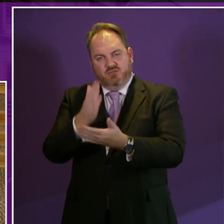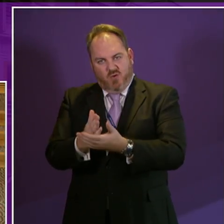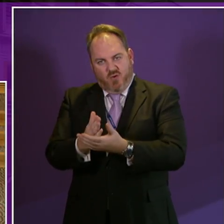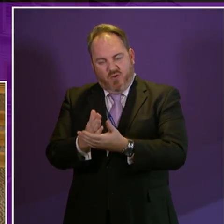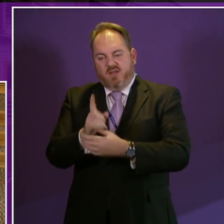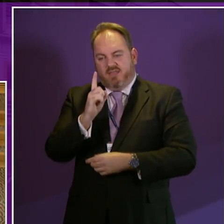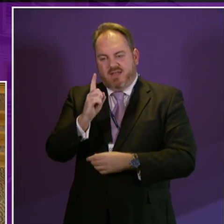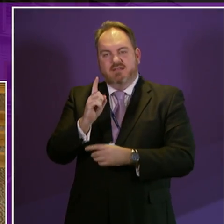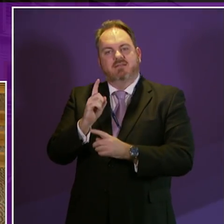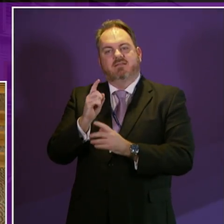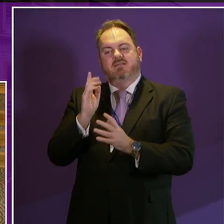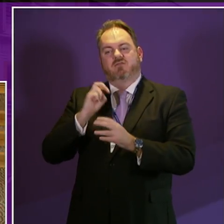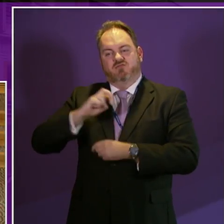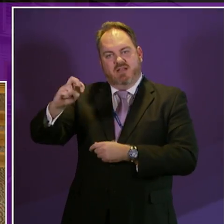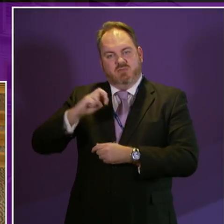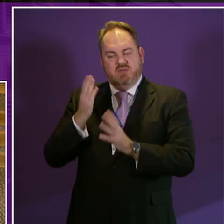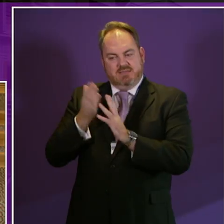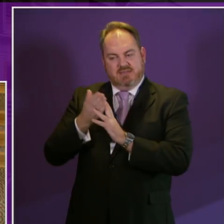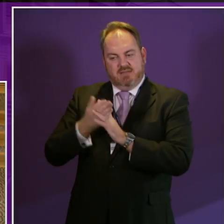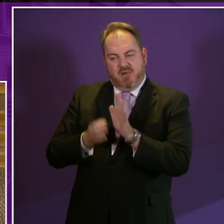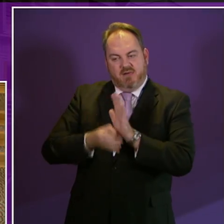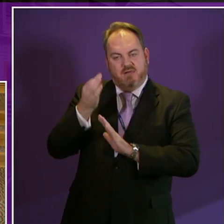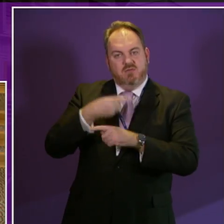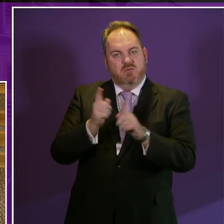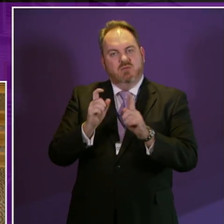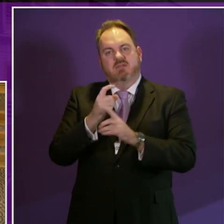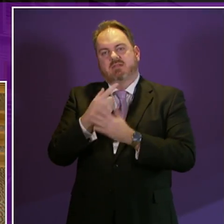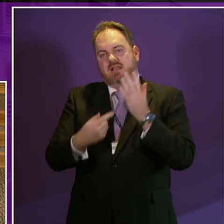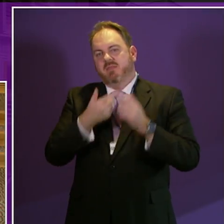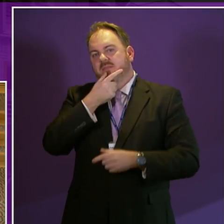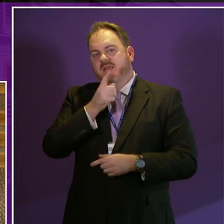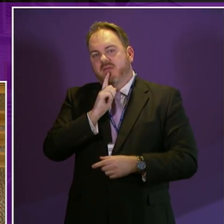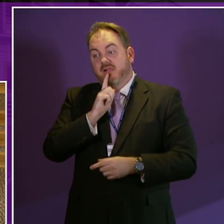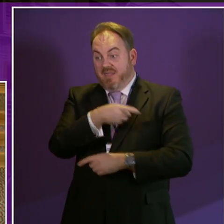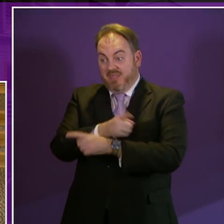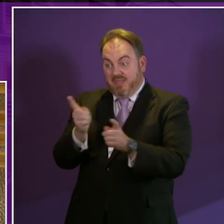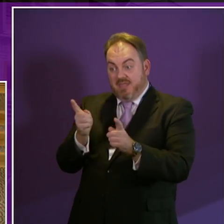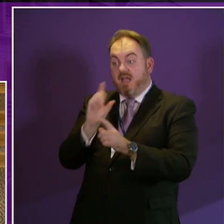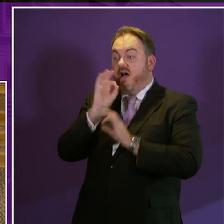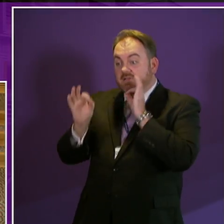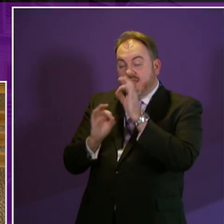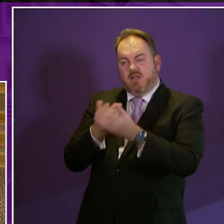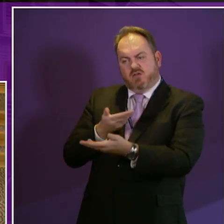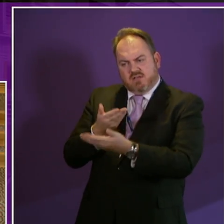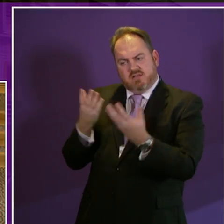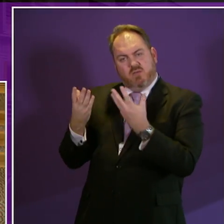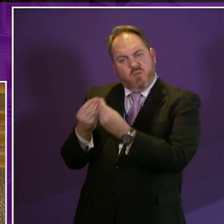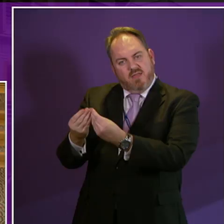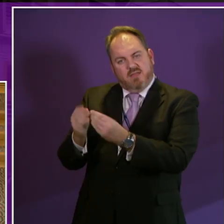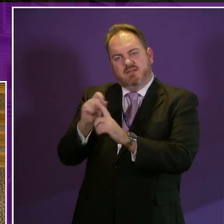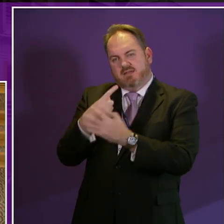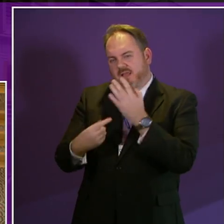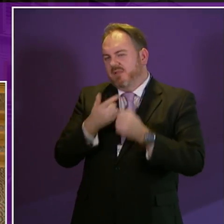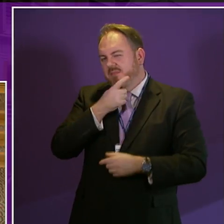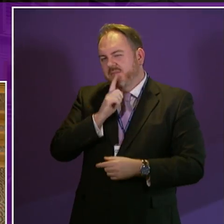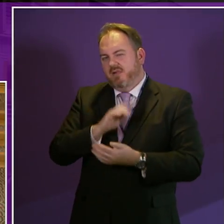and, importantly, to involve disabled people in key areas of decision making. Disabled people should be supported